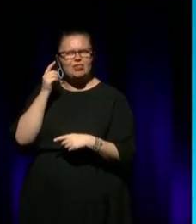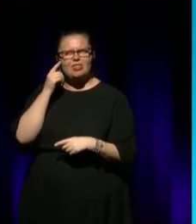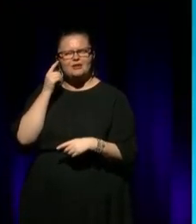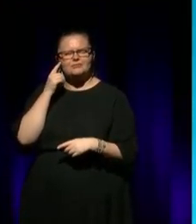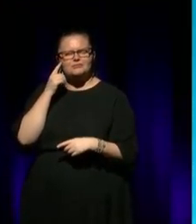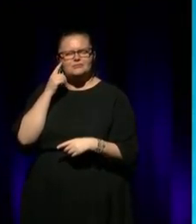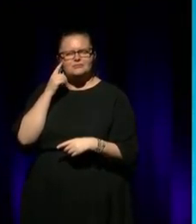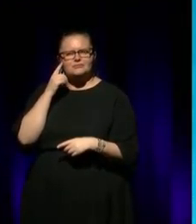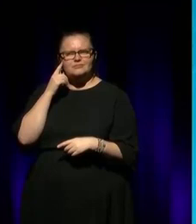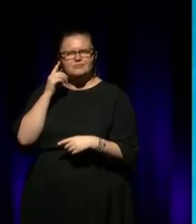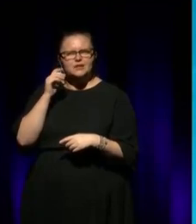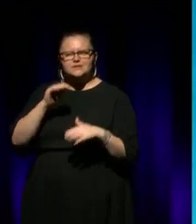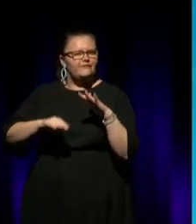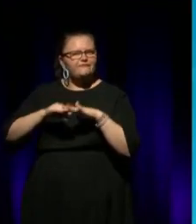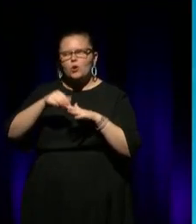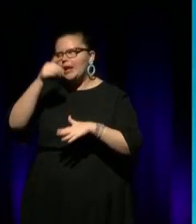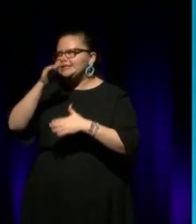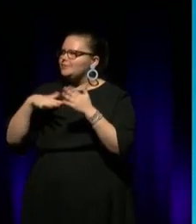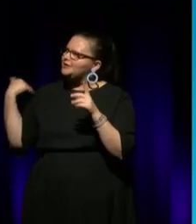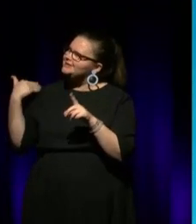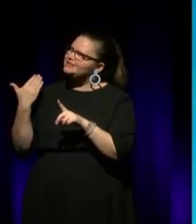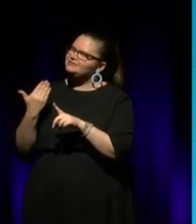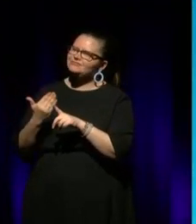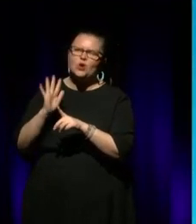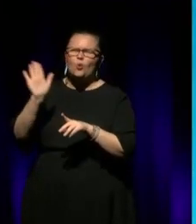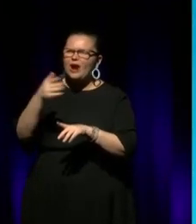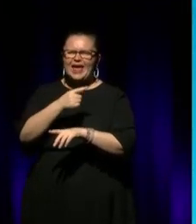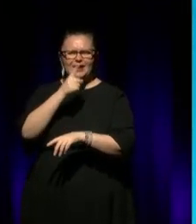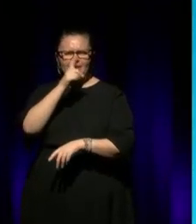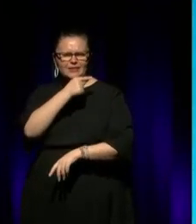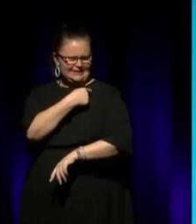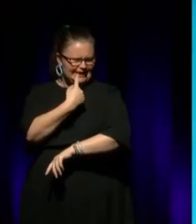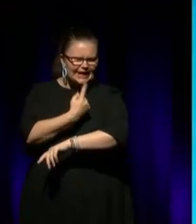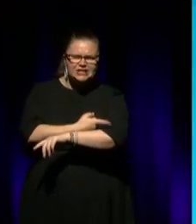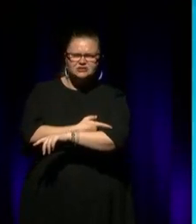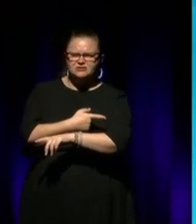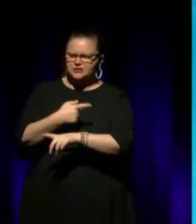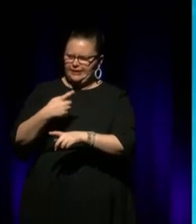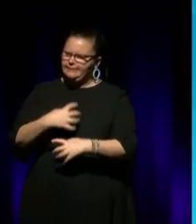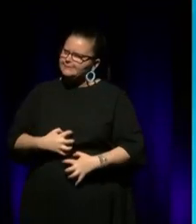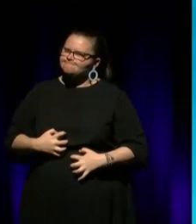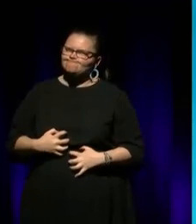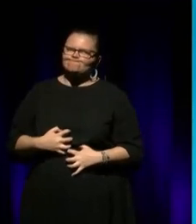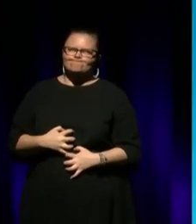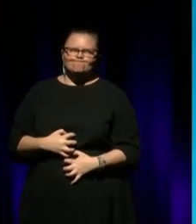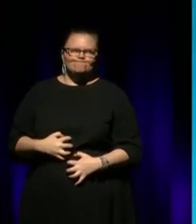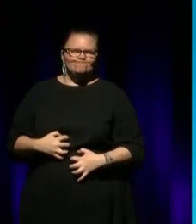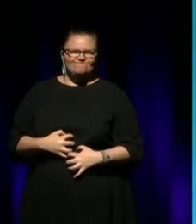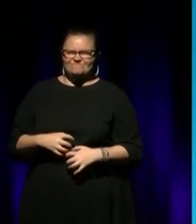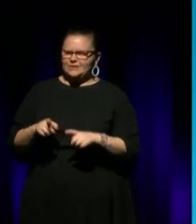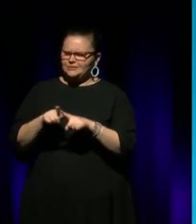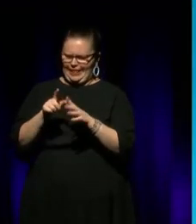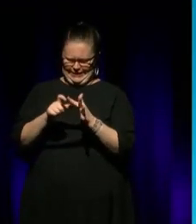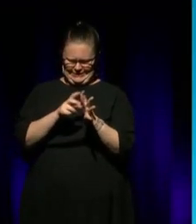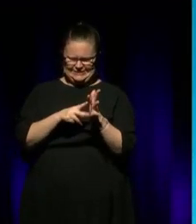It's just all those experiences. Or connecting with all those energies. I get really frustrated if I'm... Like David, you just say,